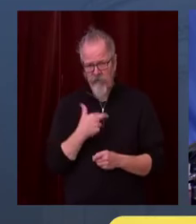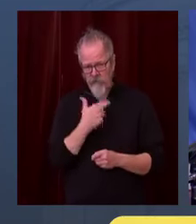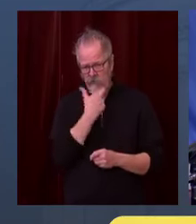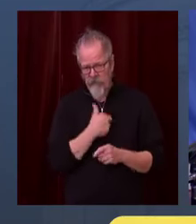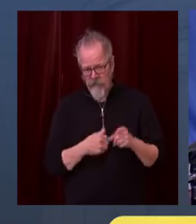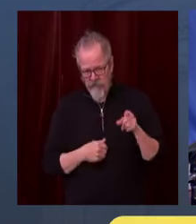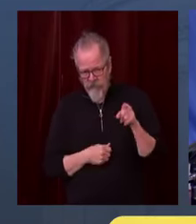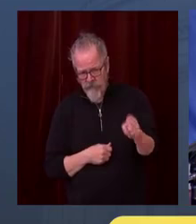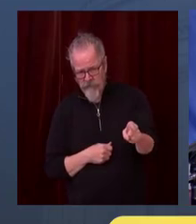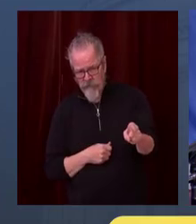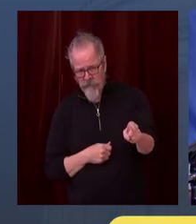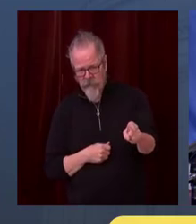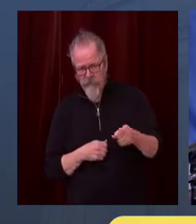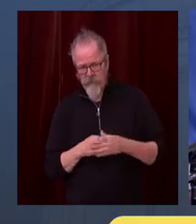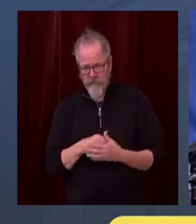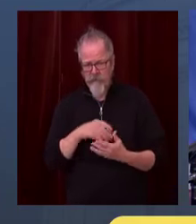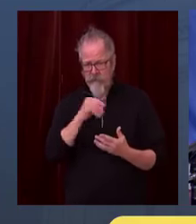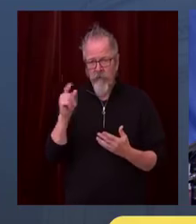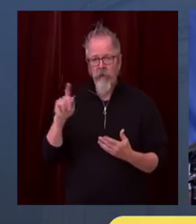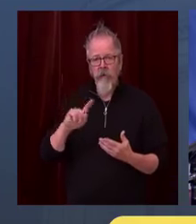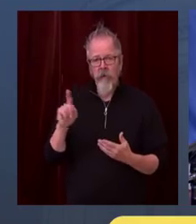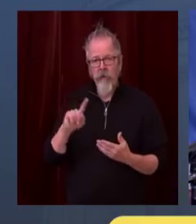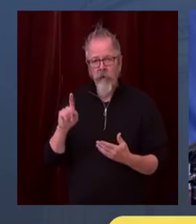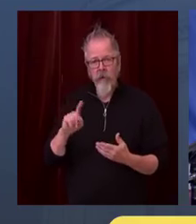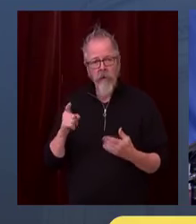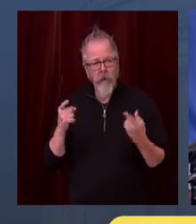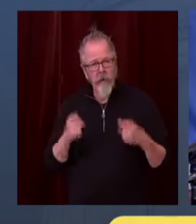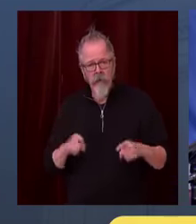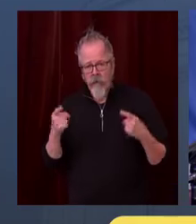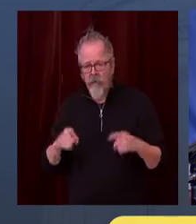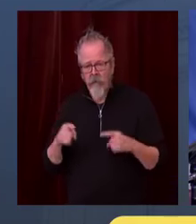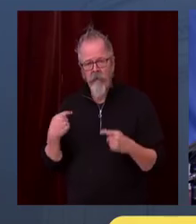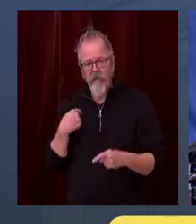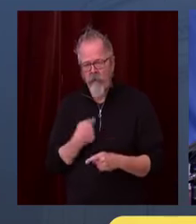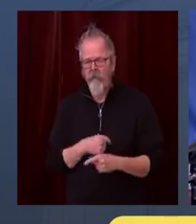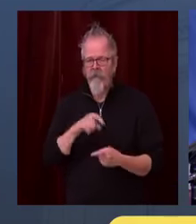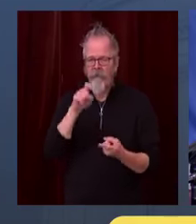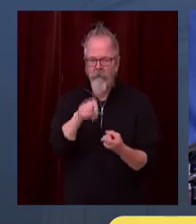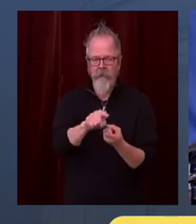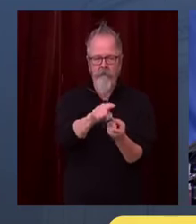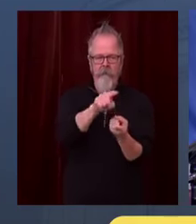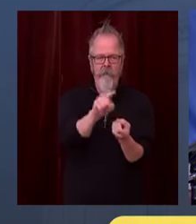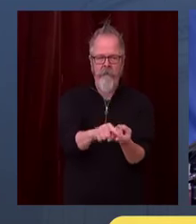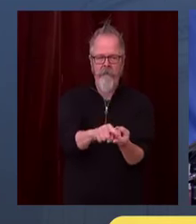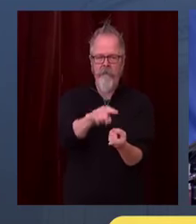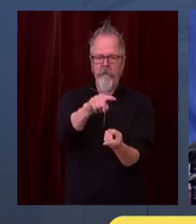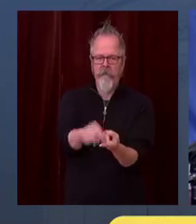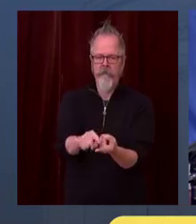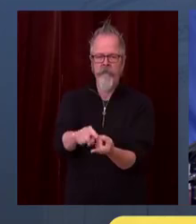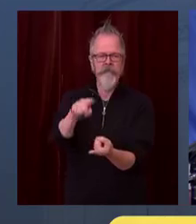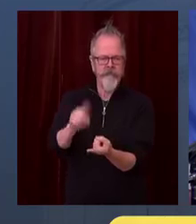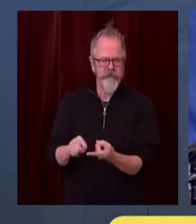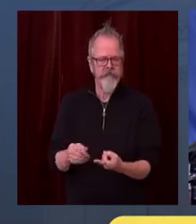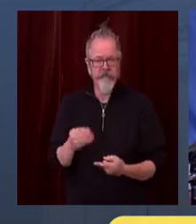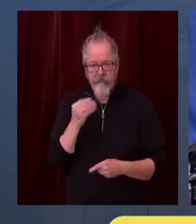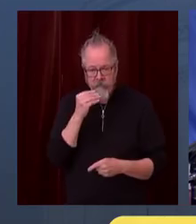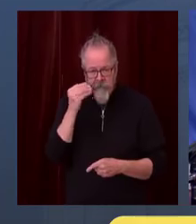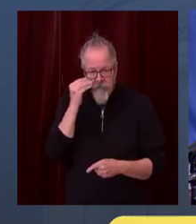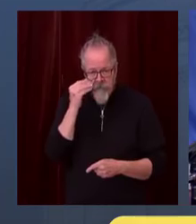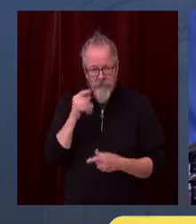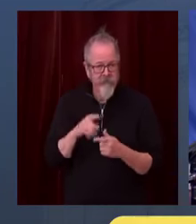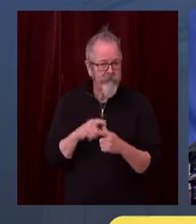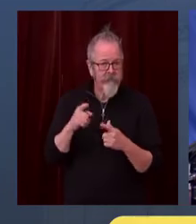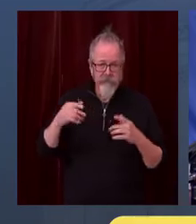transmissions, including in homes, including in gyms and bars and restaurants and other